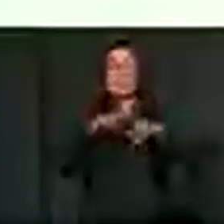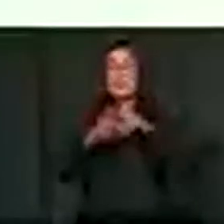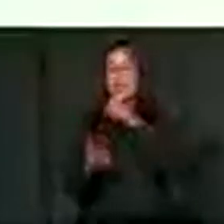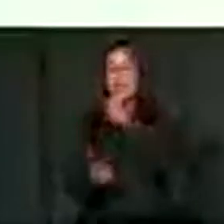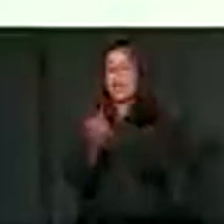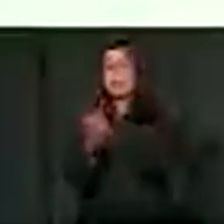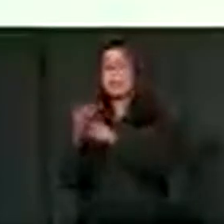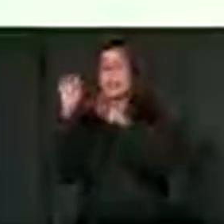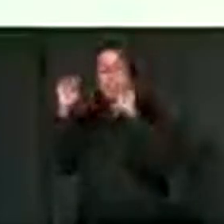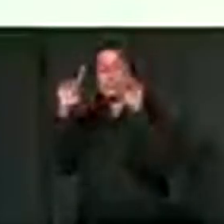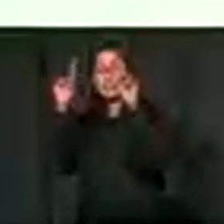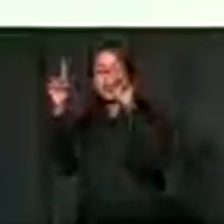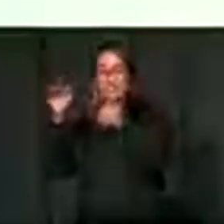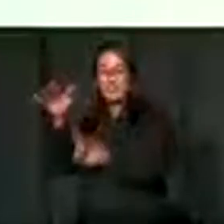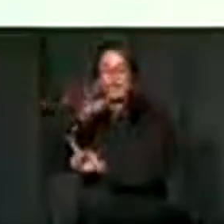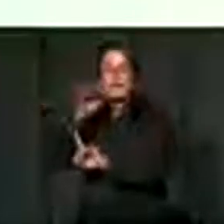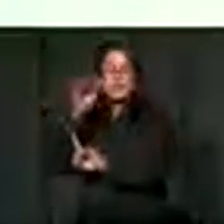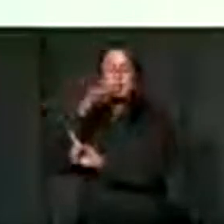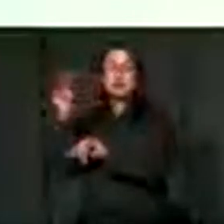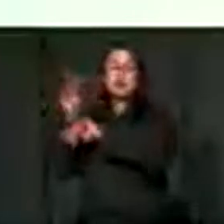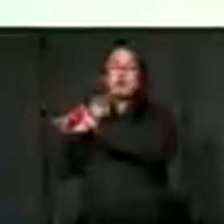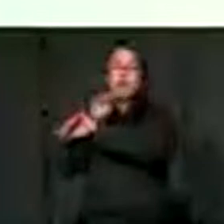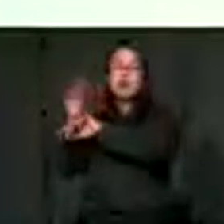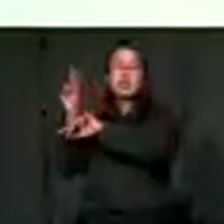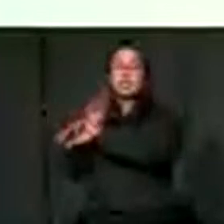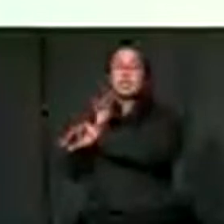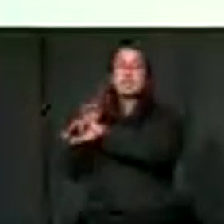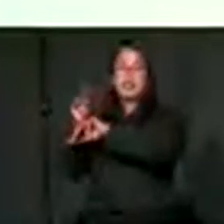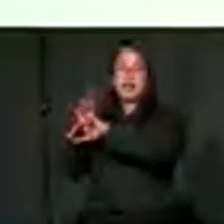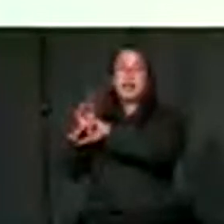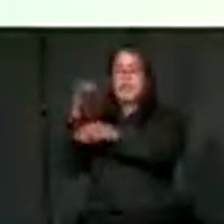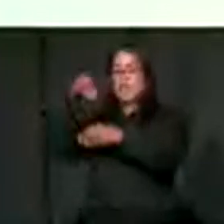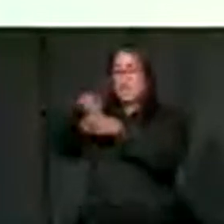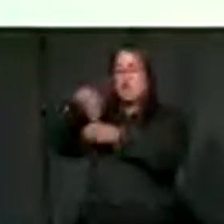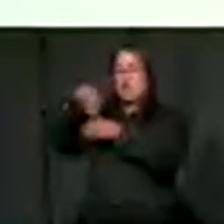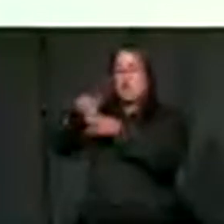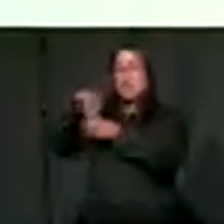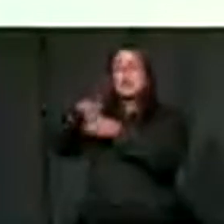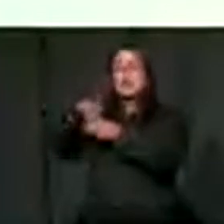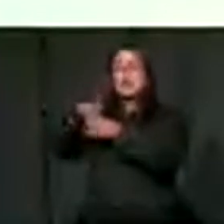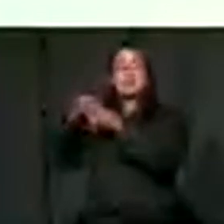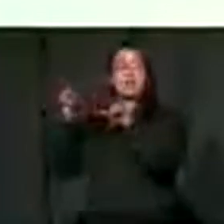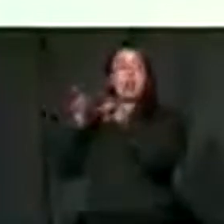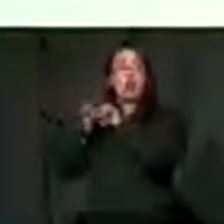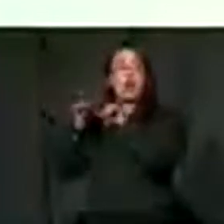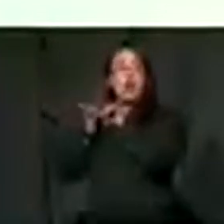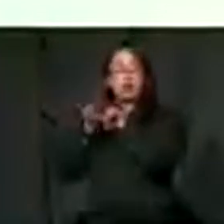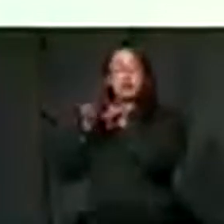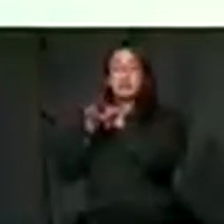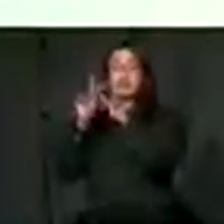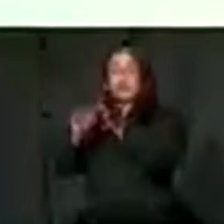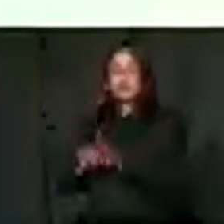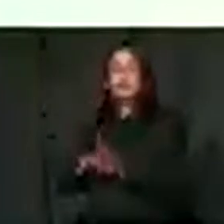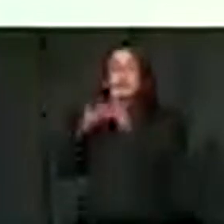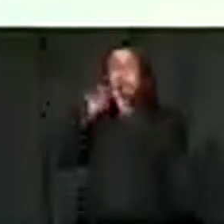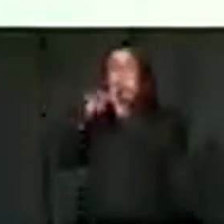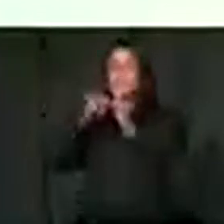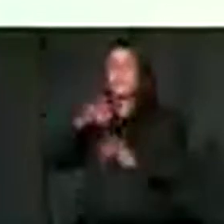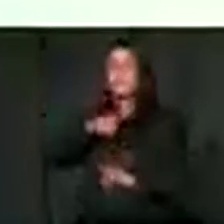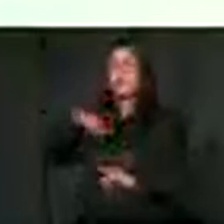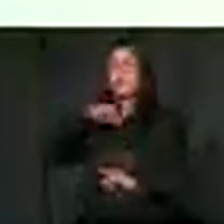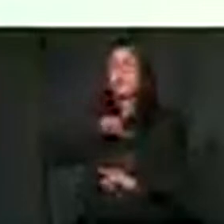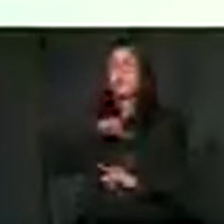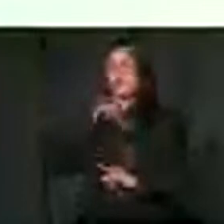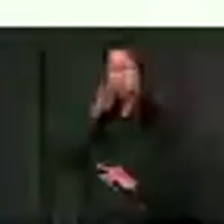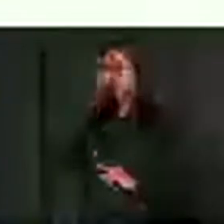in education and health monitoring the context and its effect continues to be extremely important if indeed